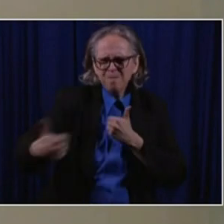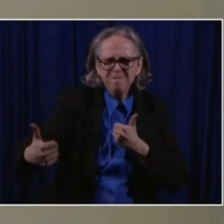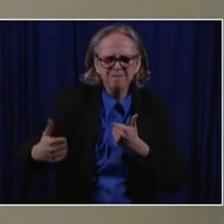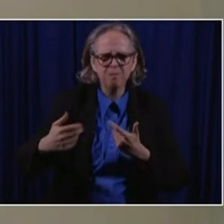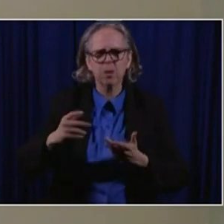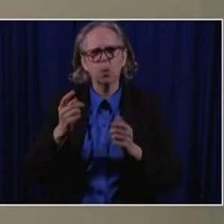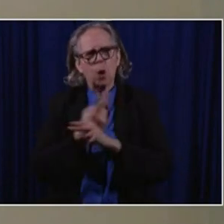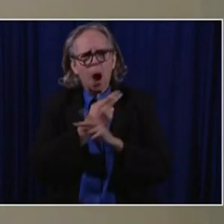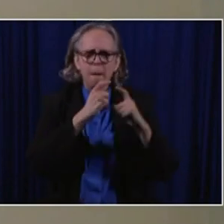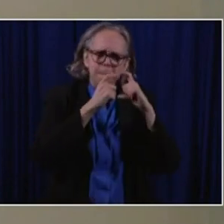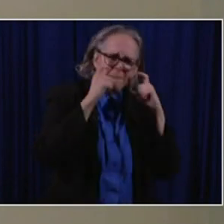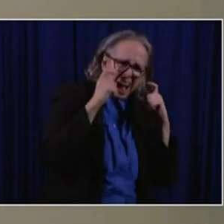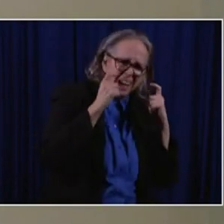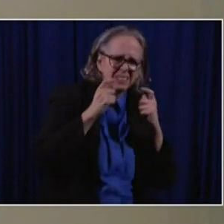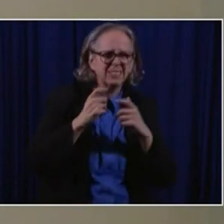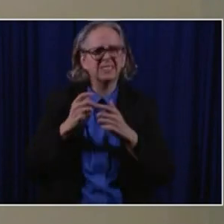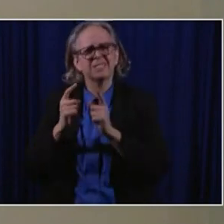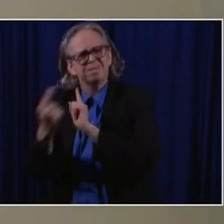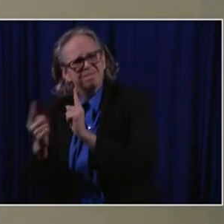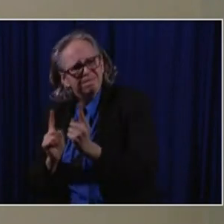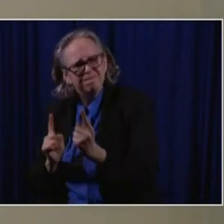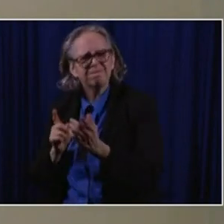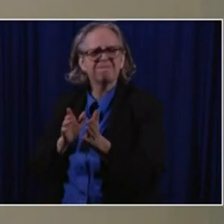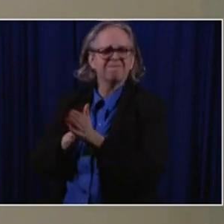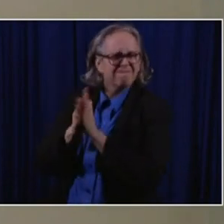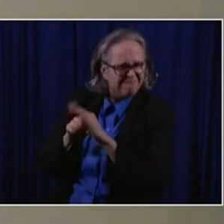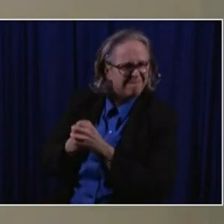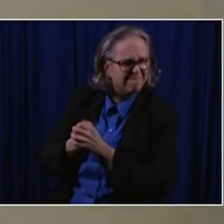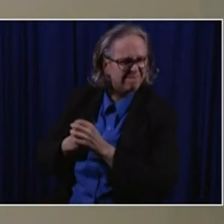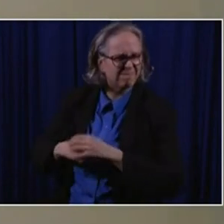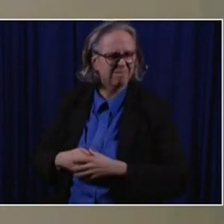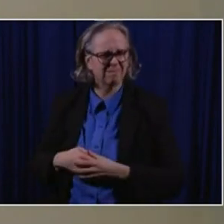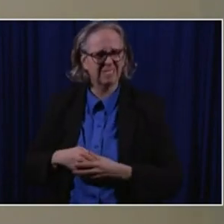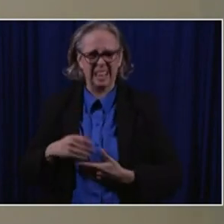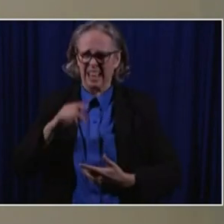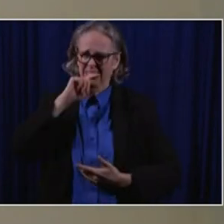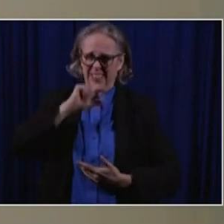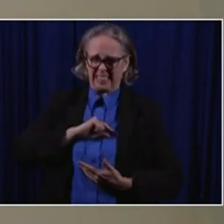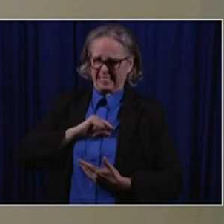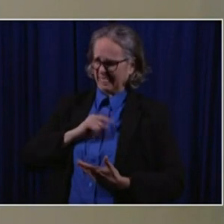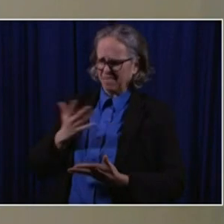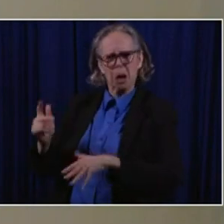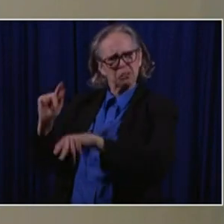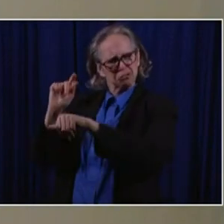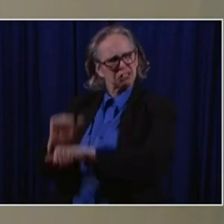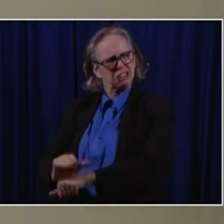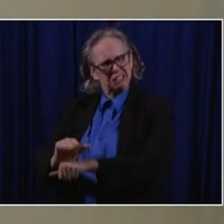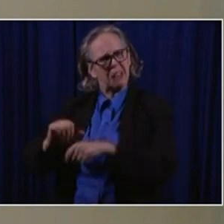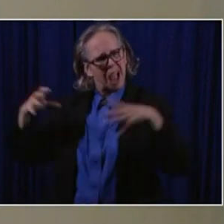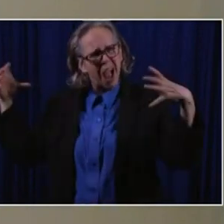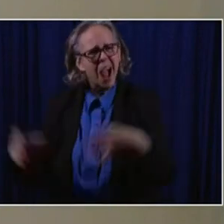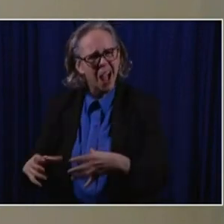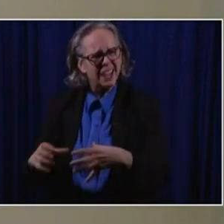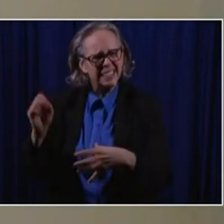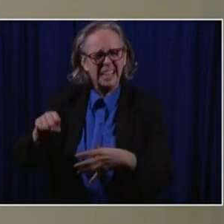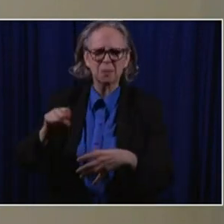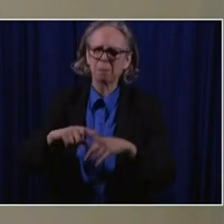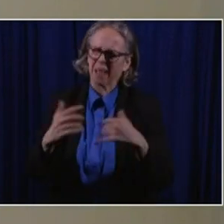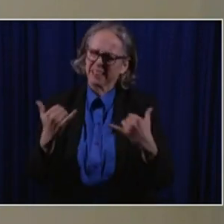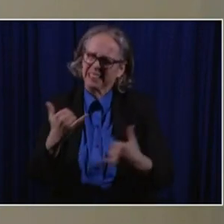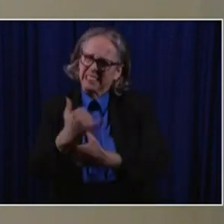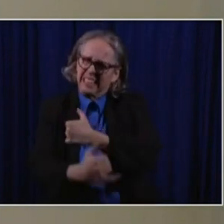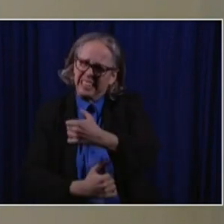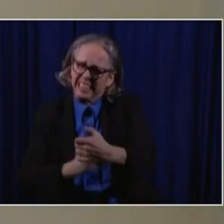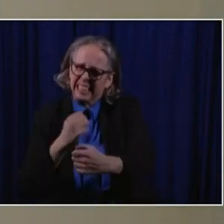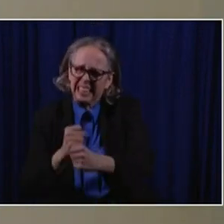Thanksgiving, we really have to just take a step back and say, you know what, Jefferson County, it hit us now. It's here. And, um,